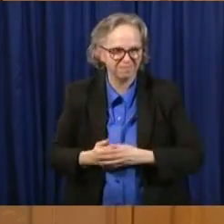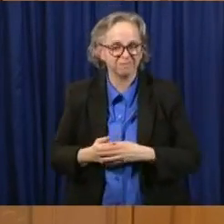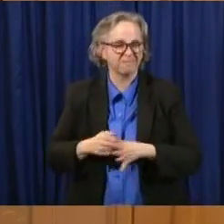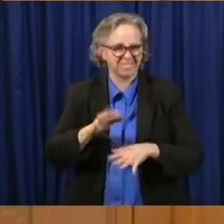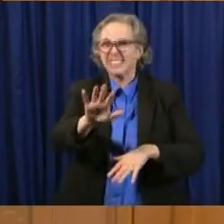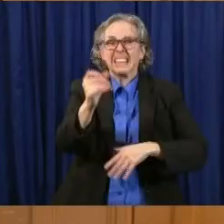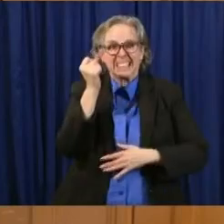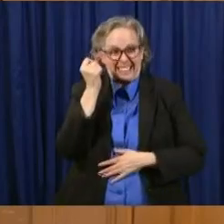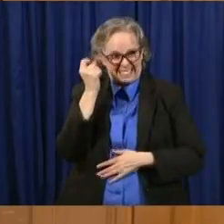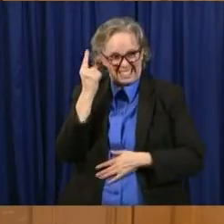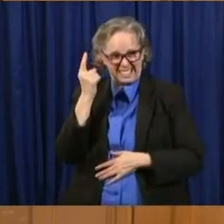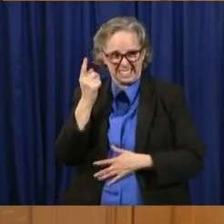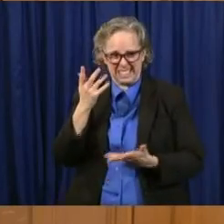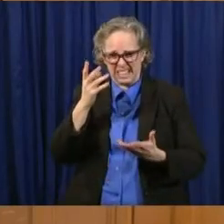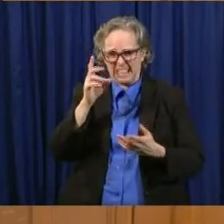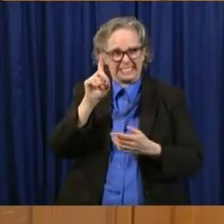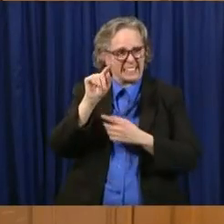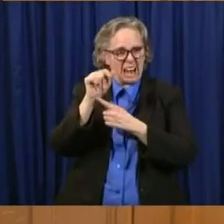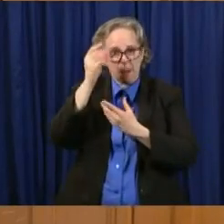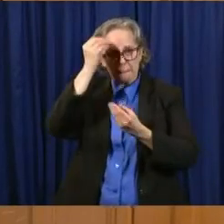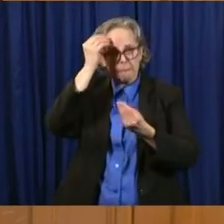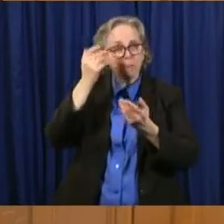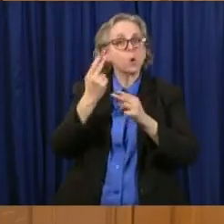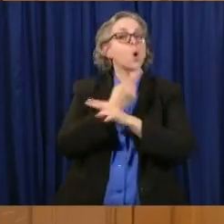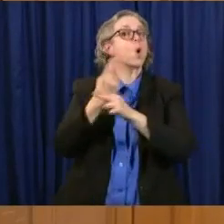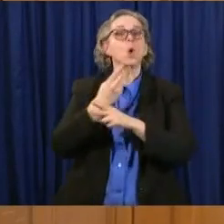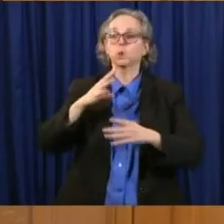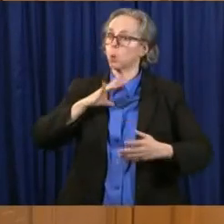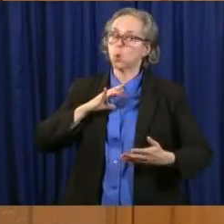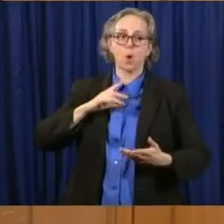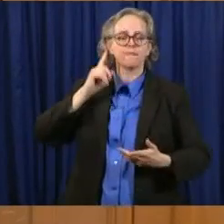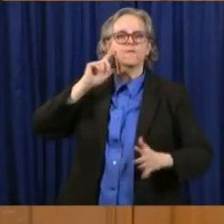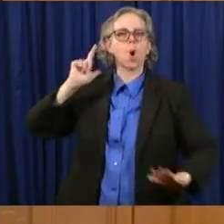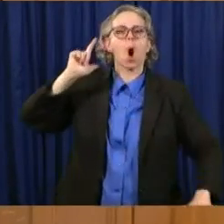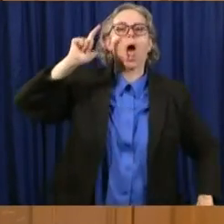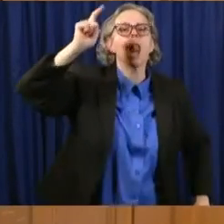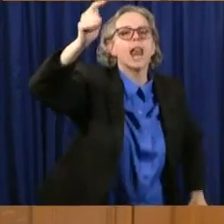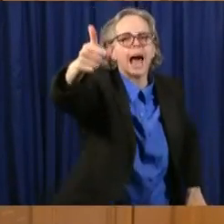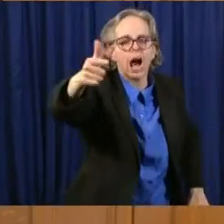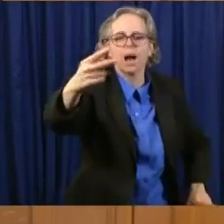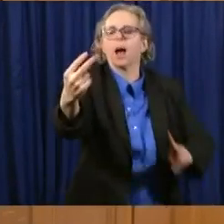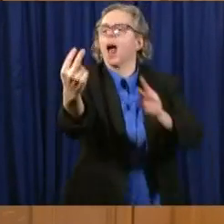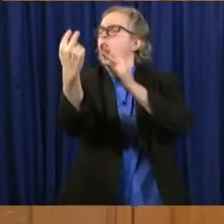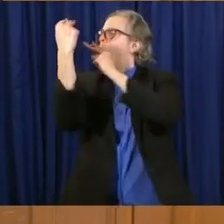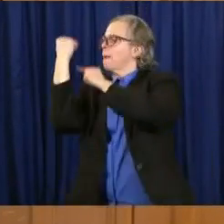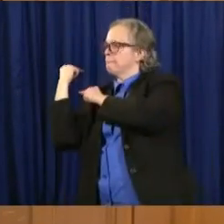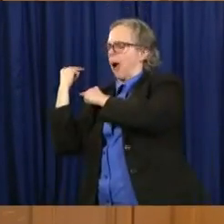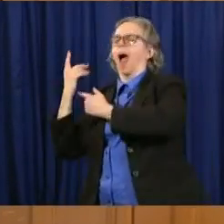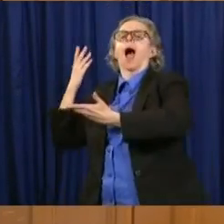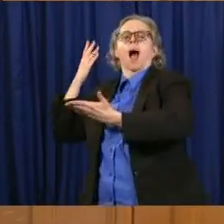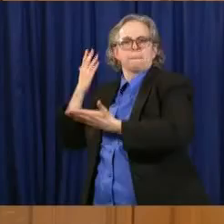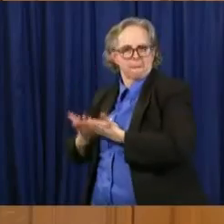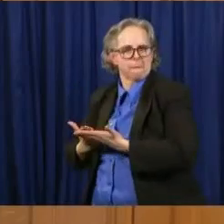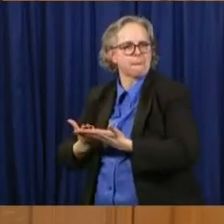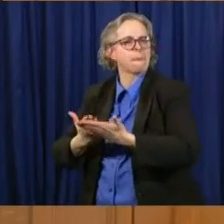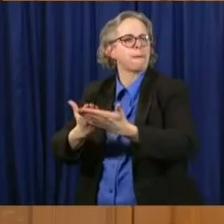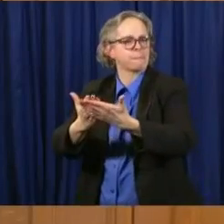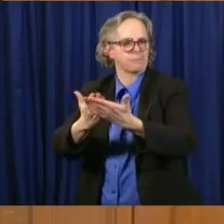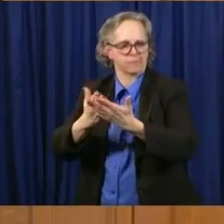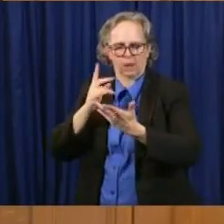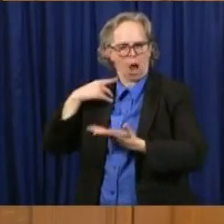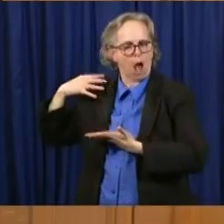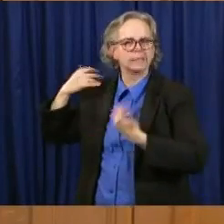But those, that data is constantly moving as we're learning. And very difficult in this pandemic is the fact that it is a